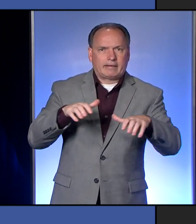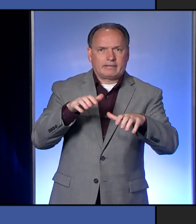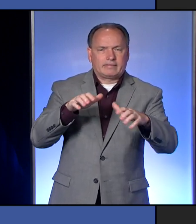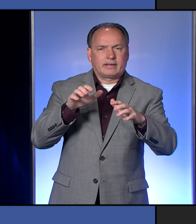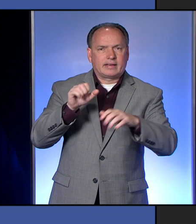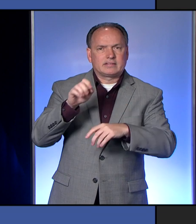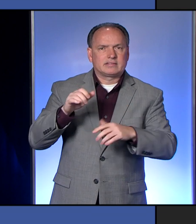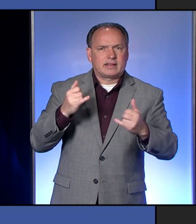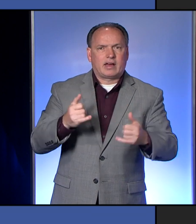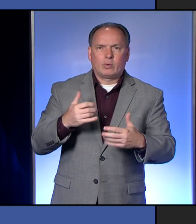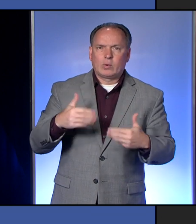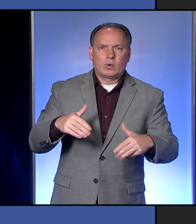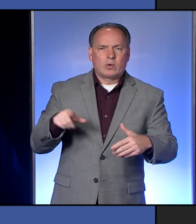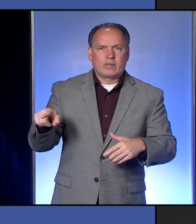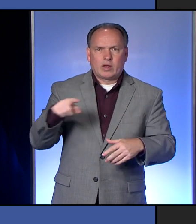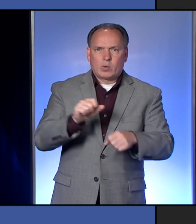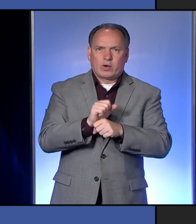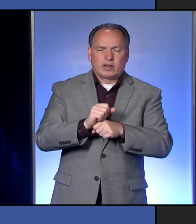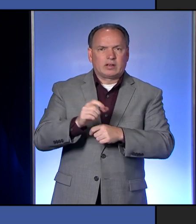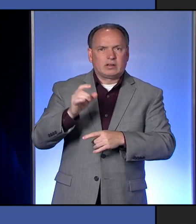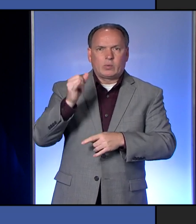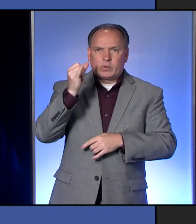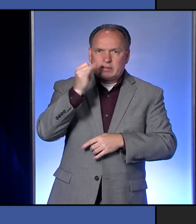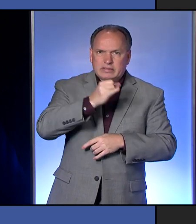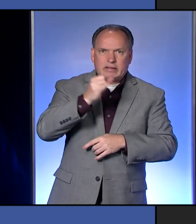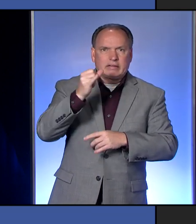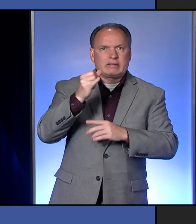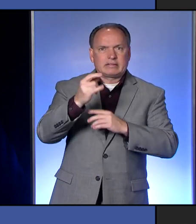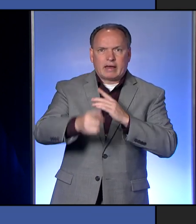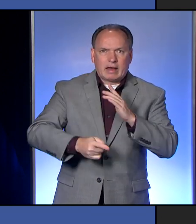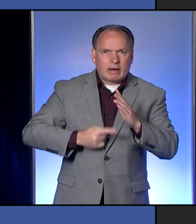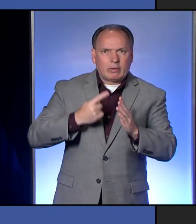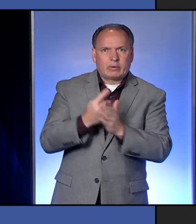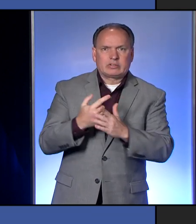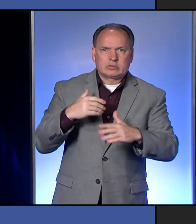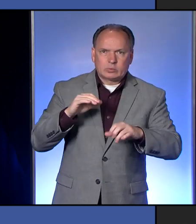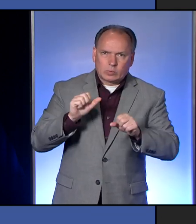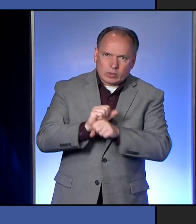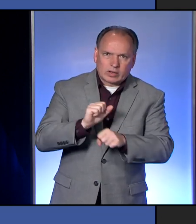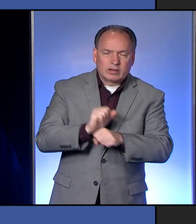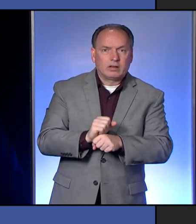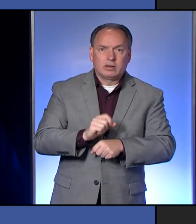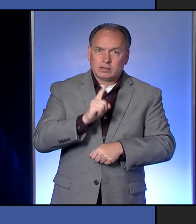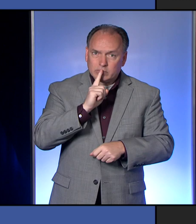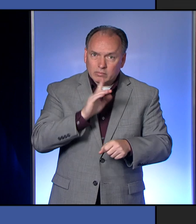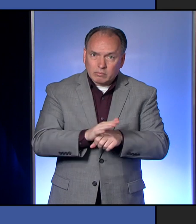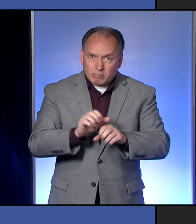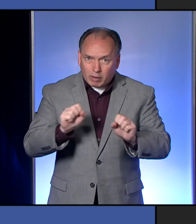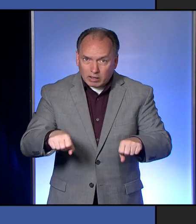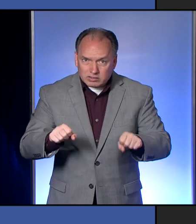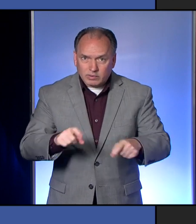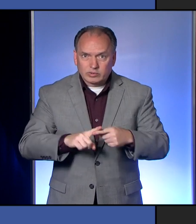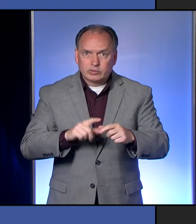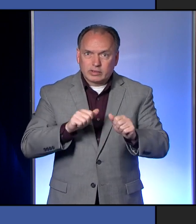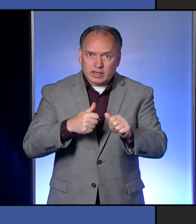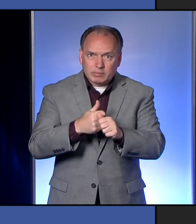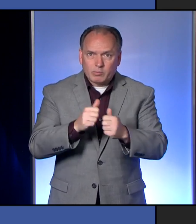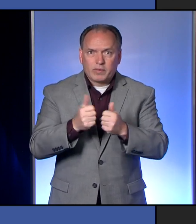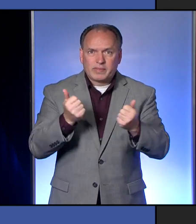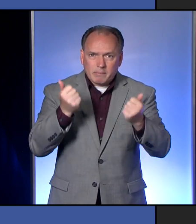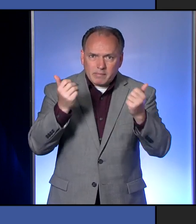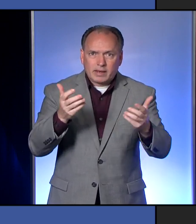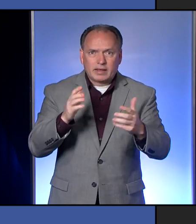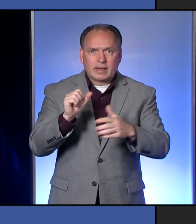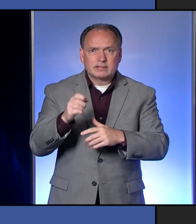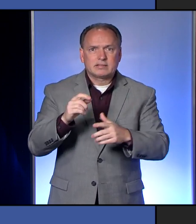those tracers who are working ridiculous hours trying to keep up, but just realistically, is it even possible to keep up with this many cases and that